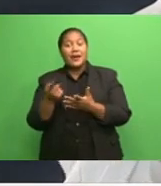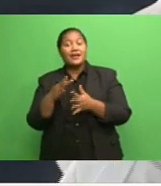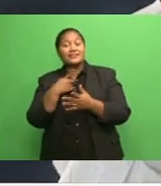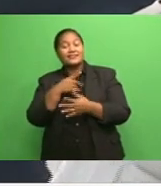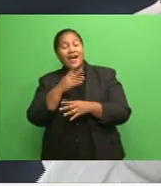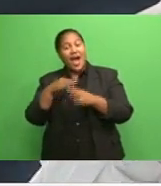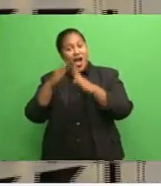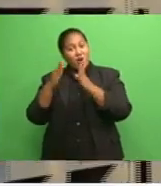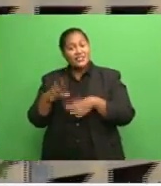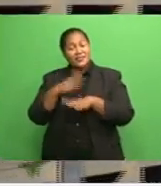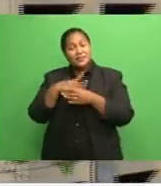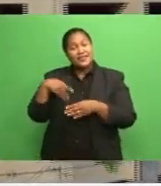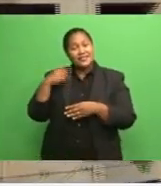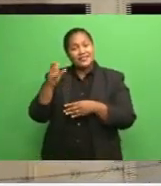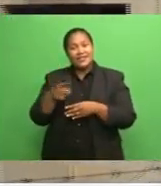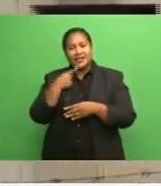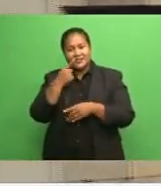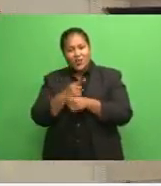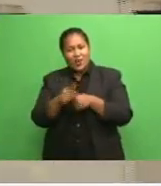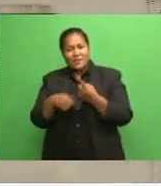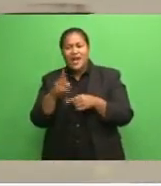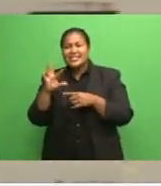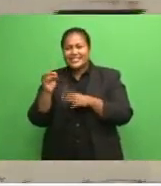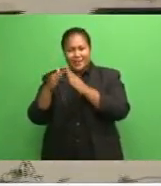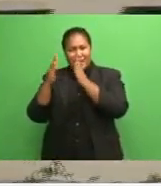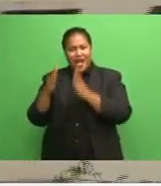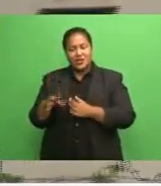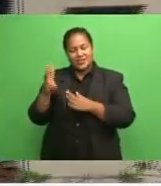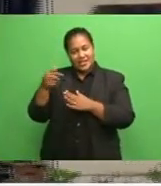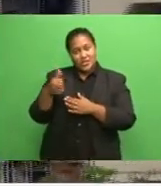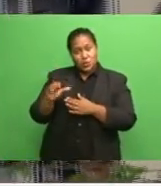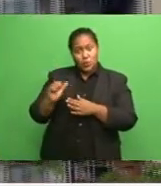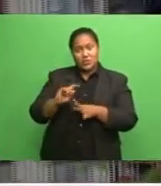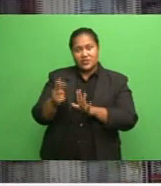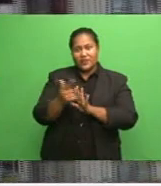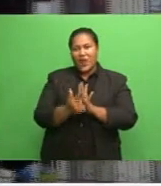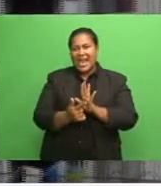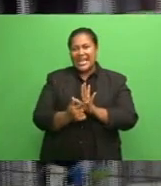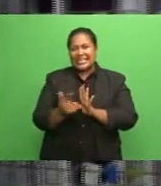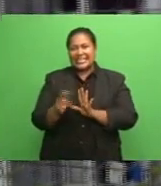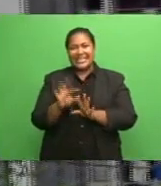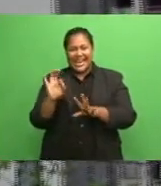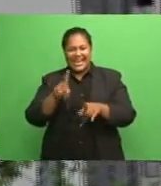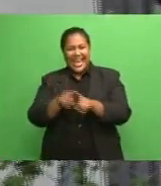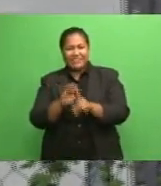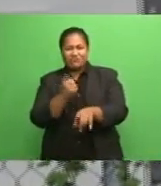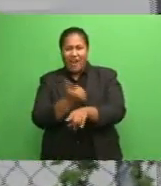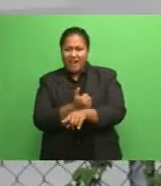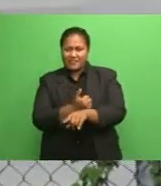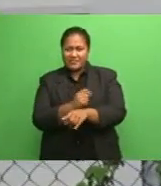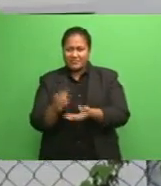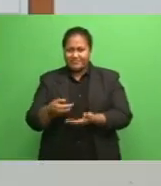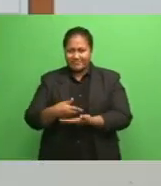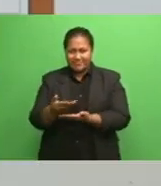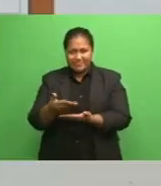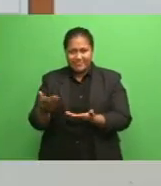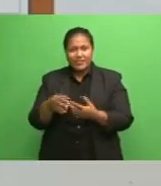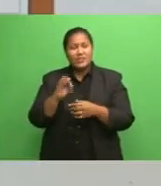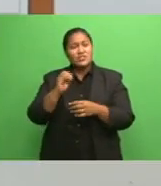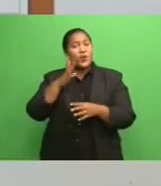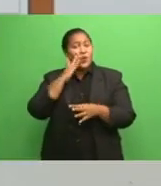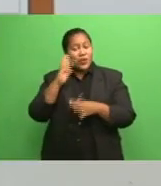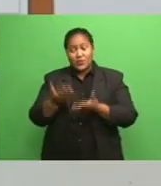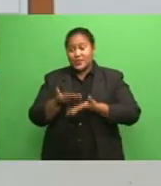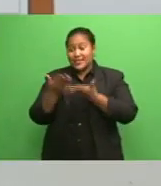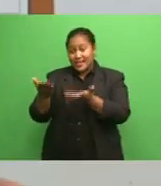Kumar earlier highlighted that some flats have been used for illegal activities such as drug dealing. When we give up flats to